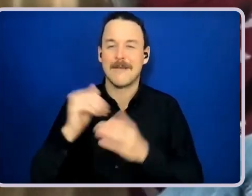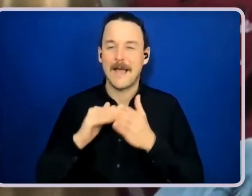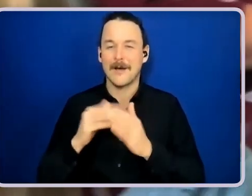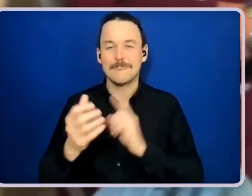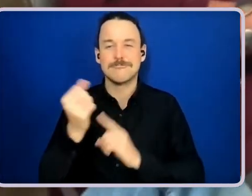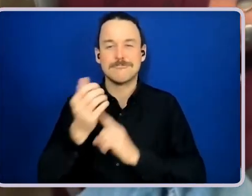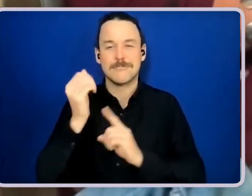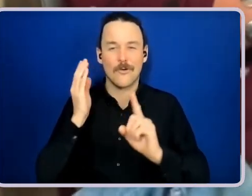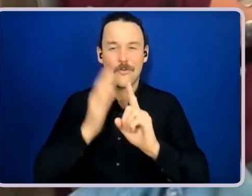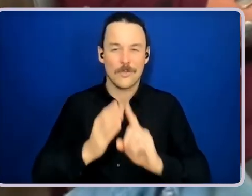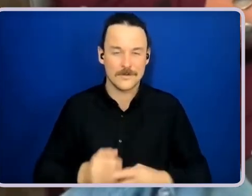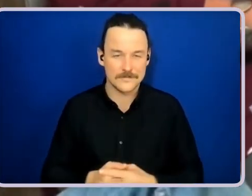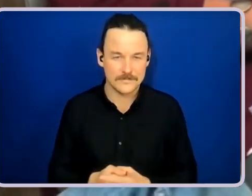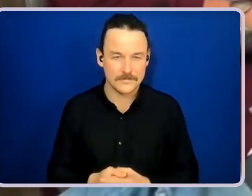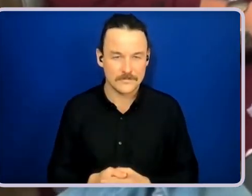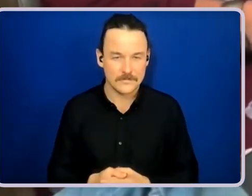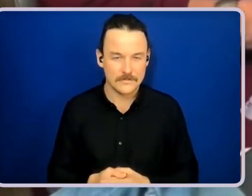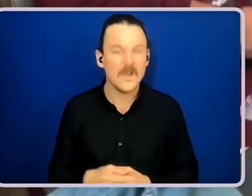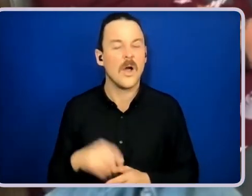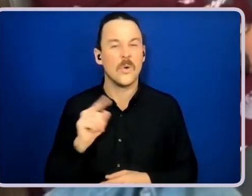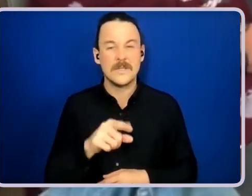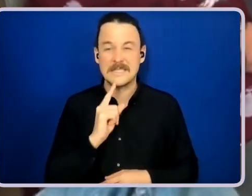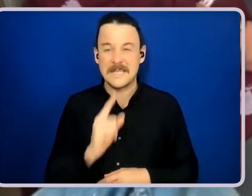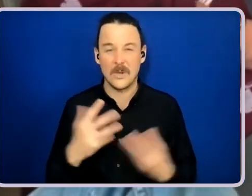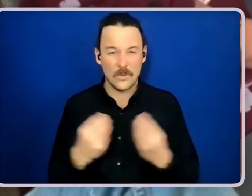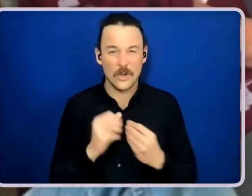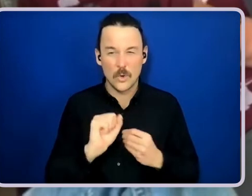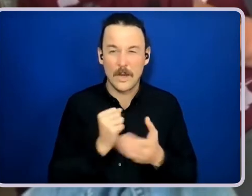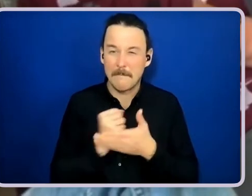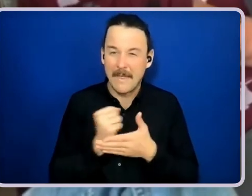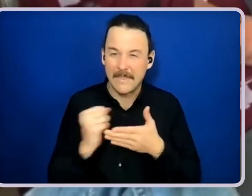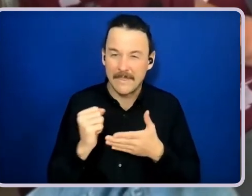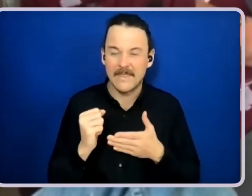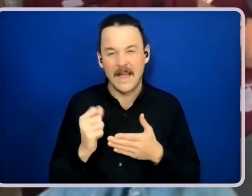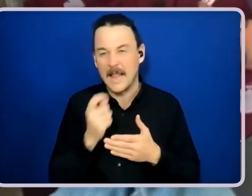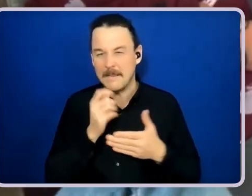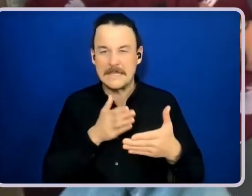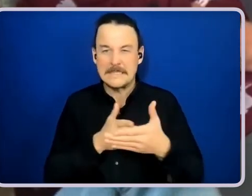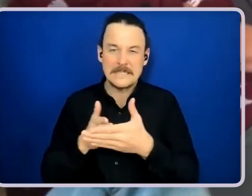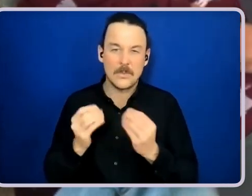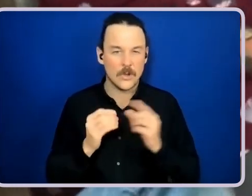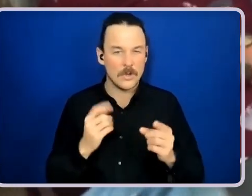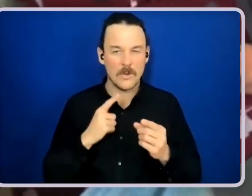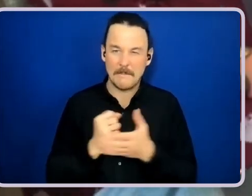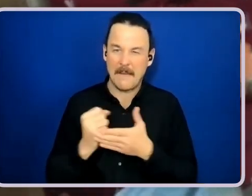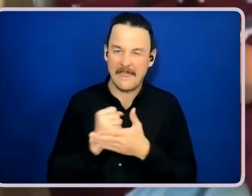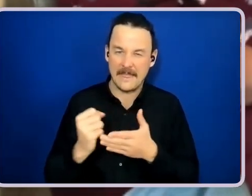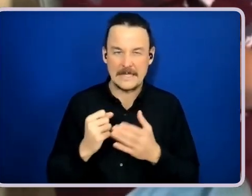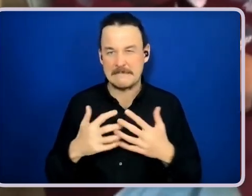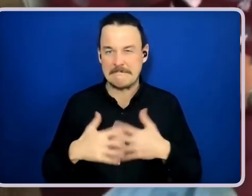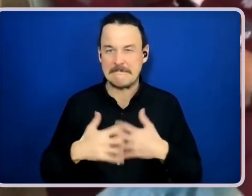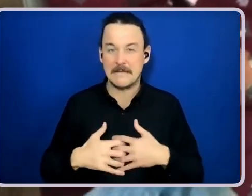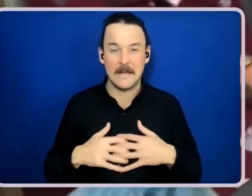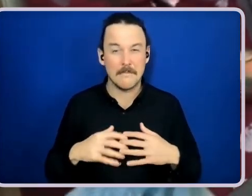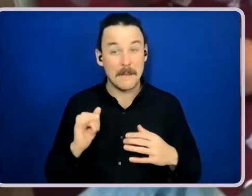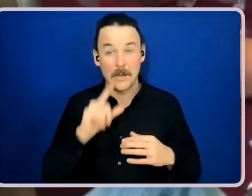said the math, you know, that's a blockage right now, but so to practice and to learn a few skills there would be great. And so it sounds like the same for your handwriting, but that doesn't stop